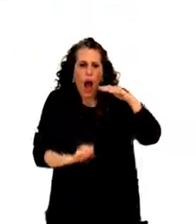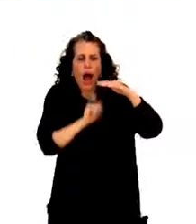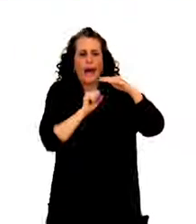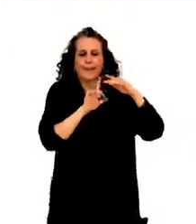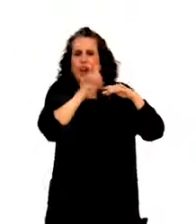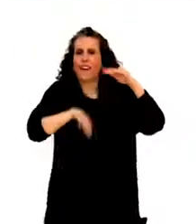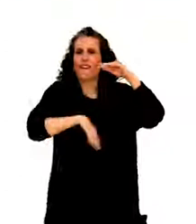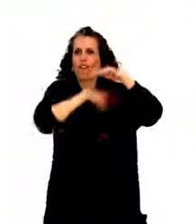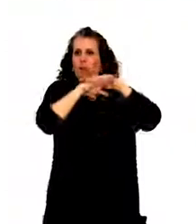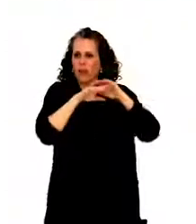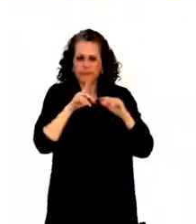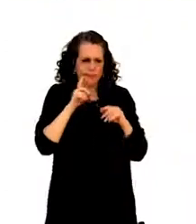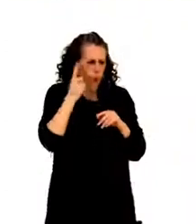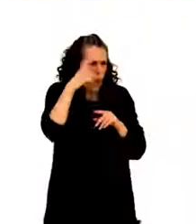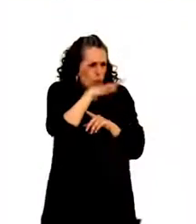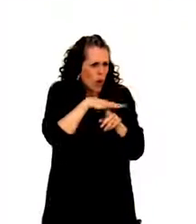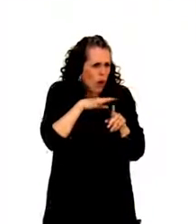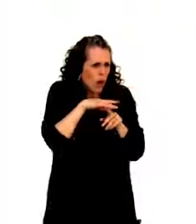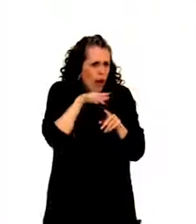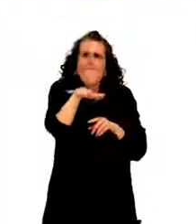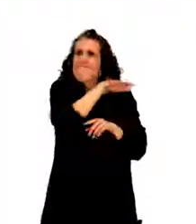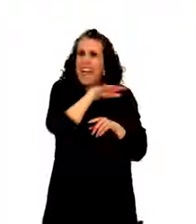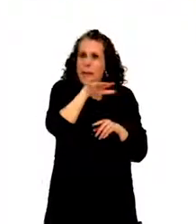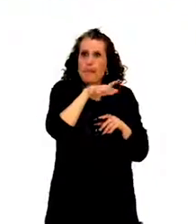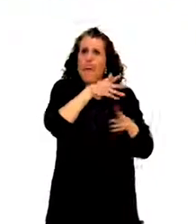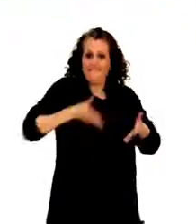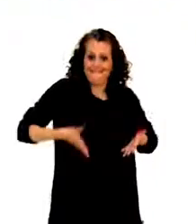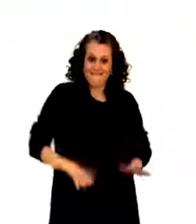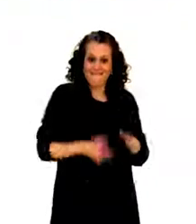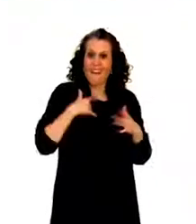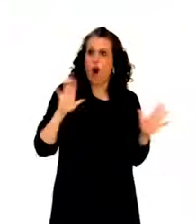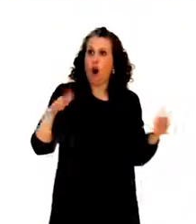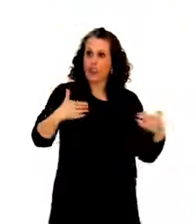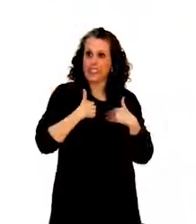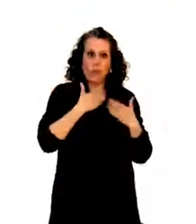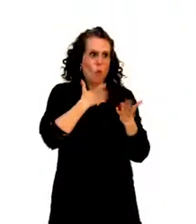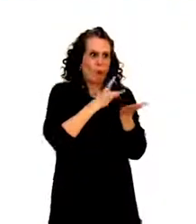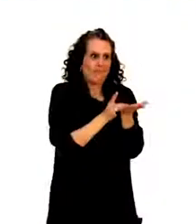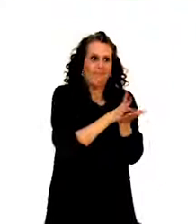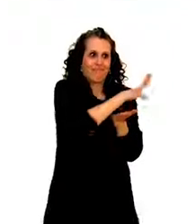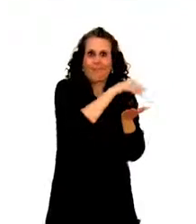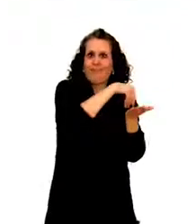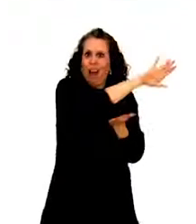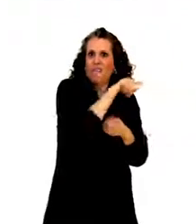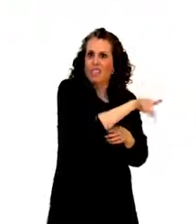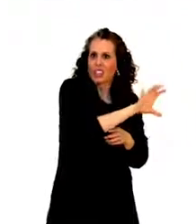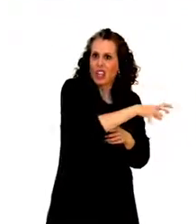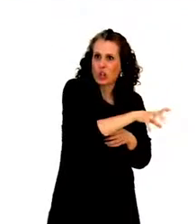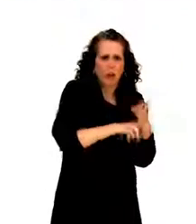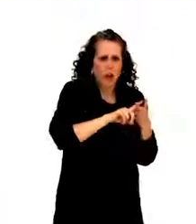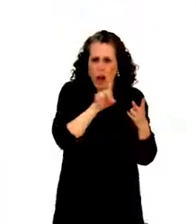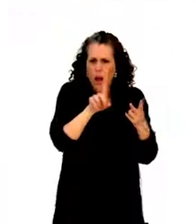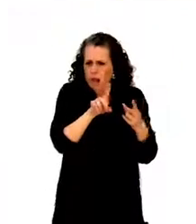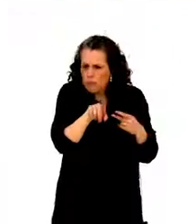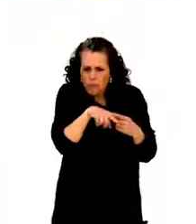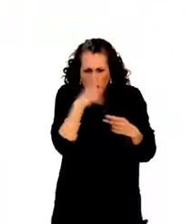deportation of family with a child without it. The other case was an individual who had a child with